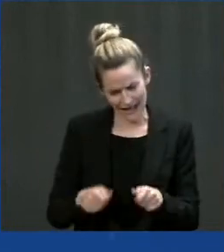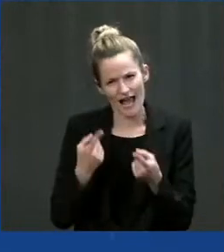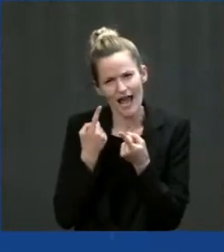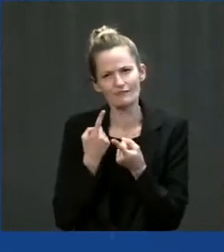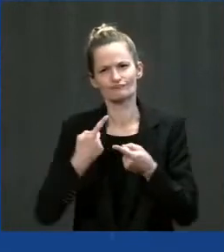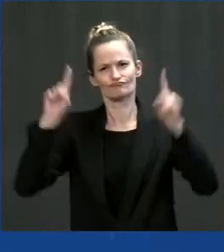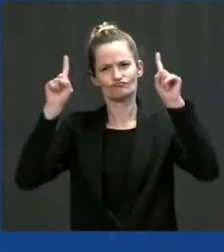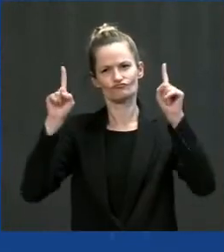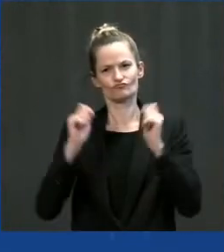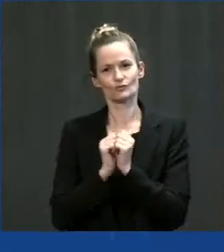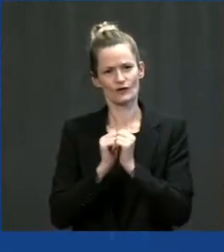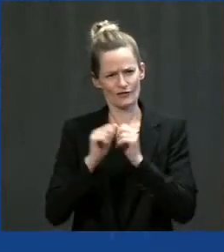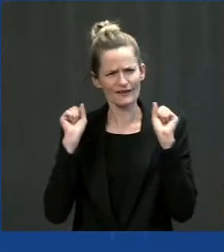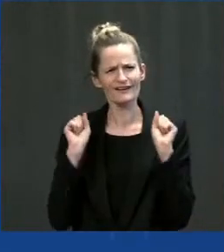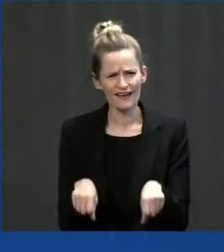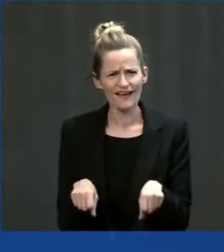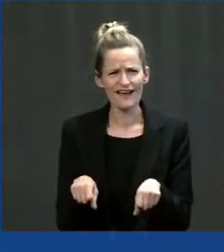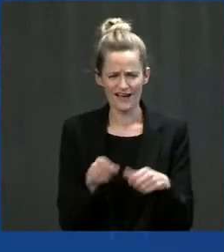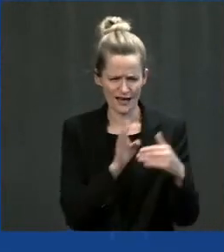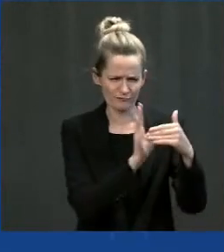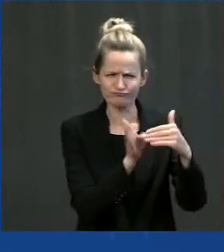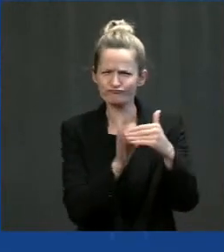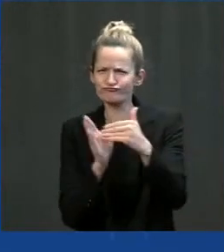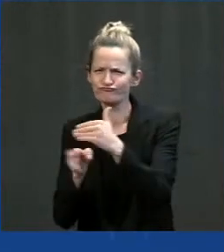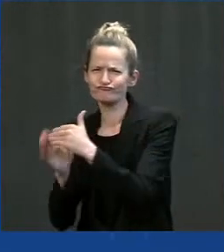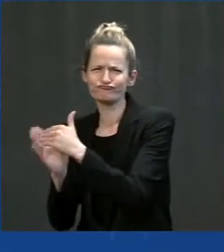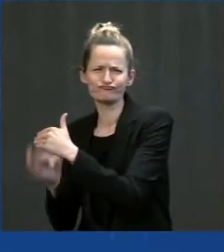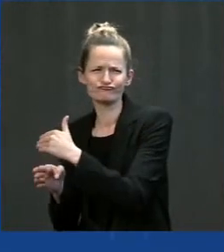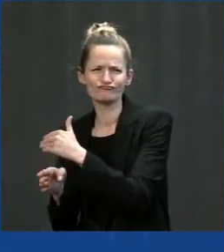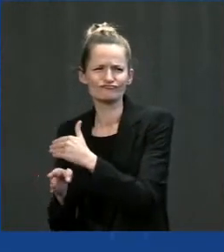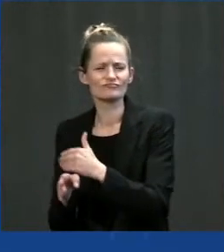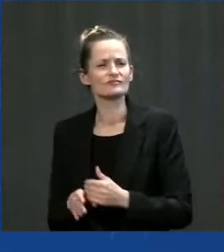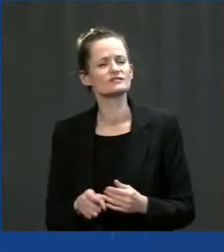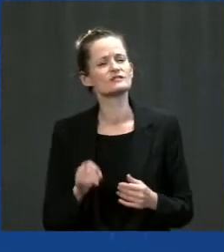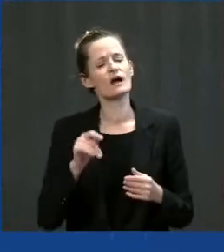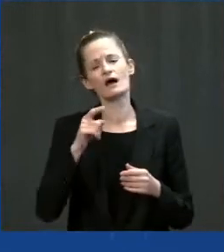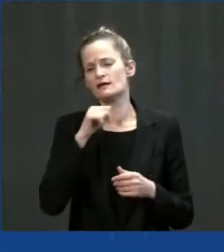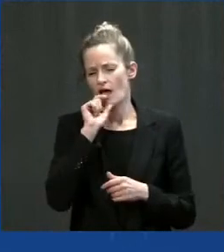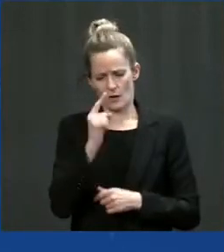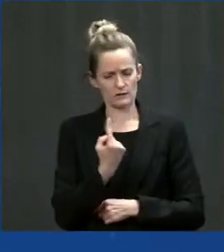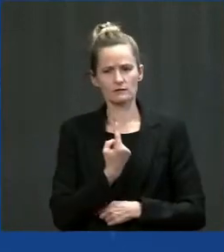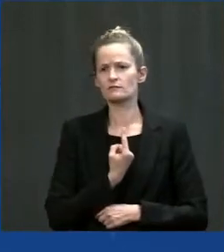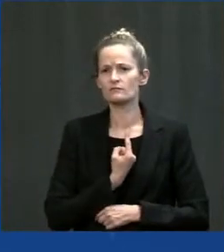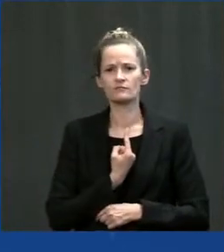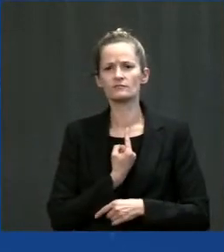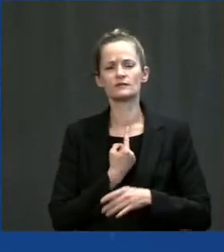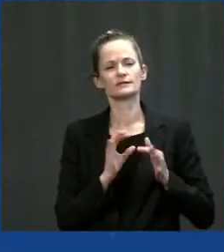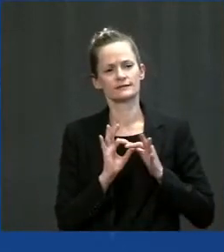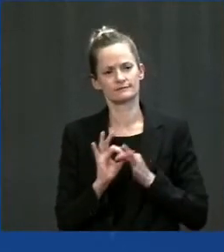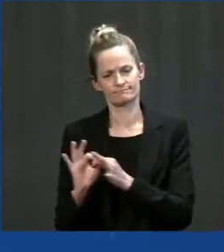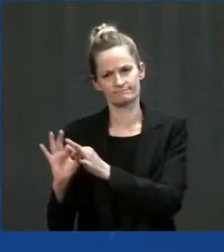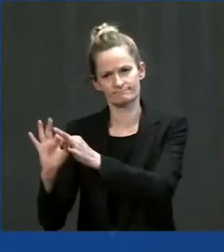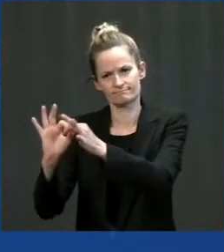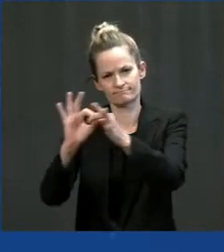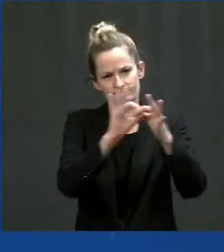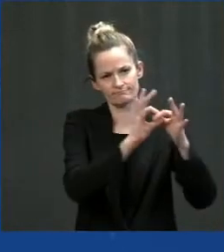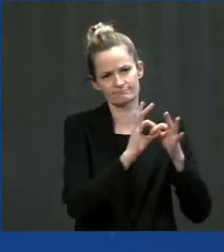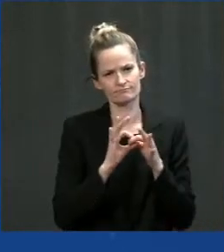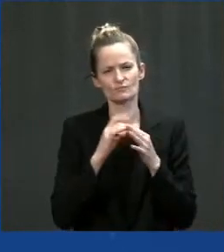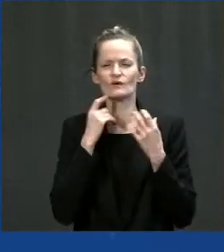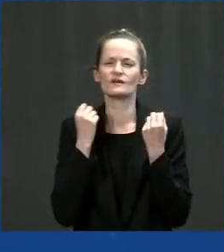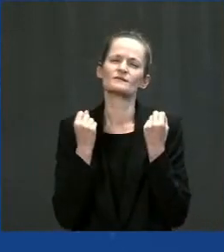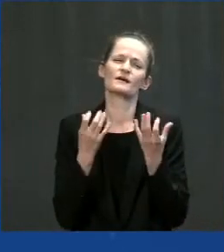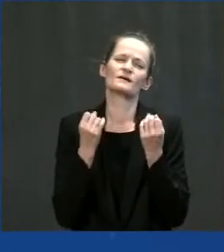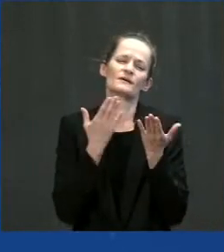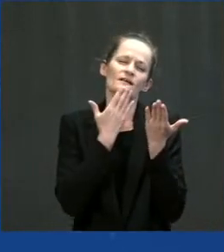can't be done by one party. So thank you all so very, very, very much. And as I said, my grandpa would